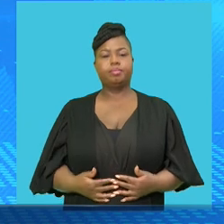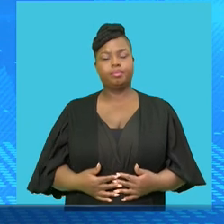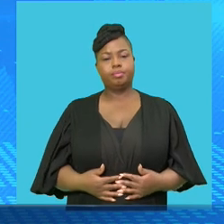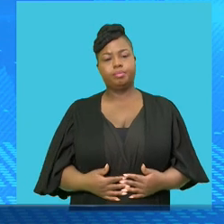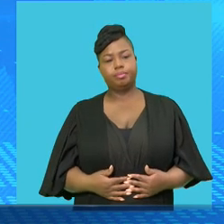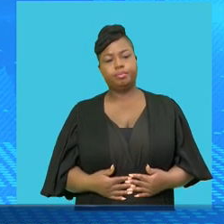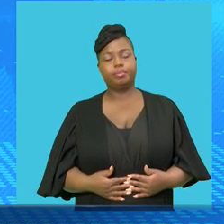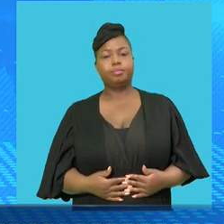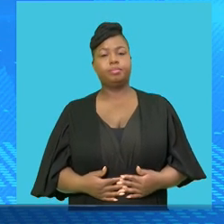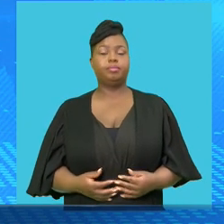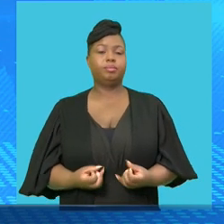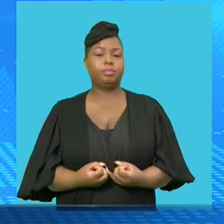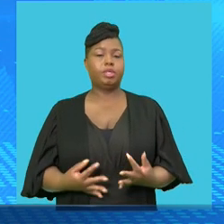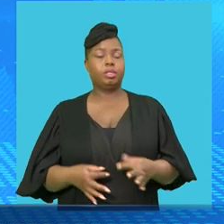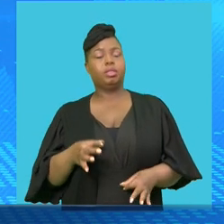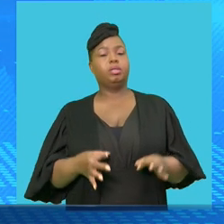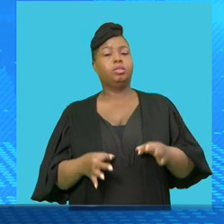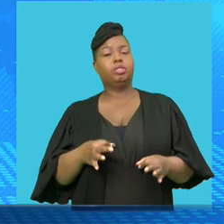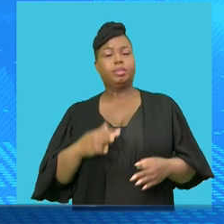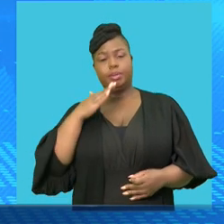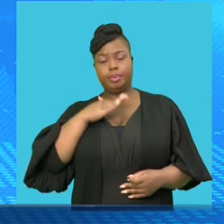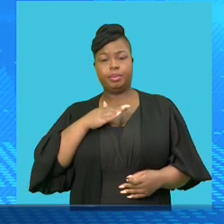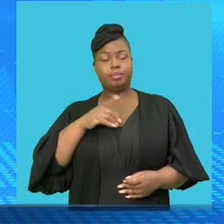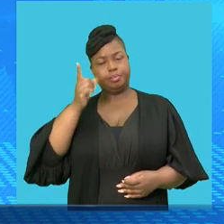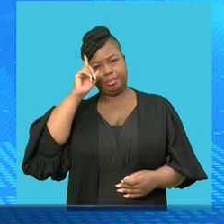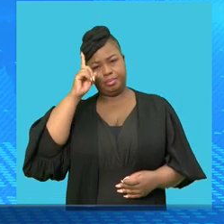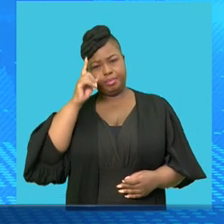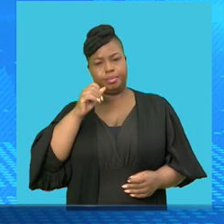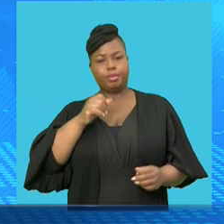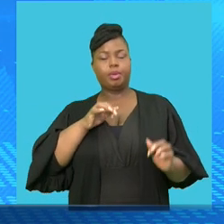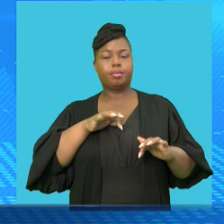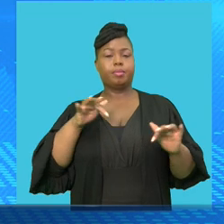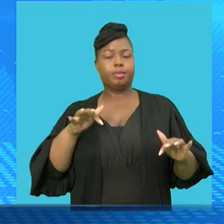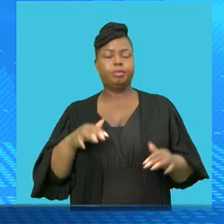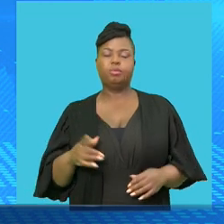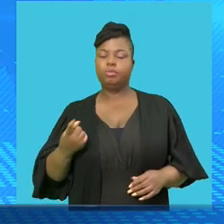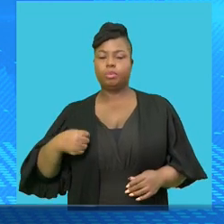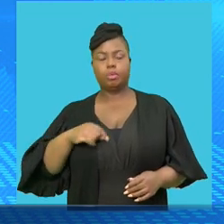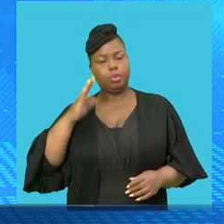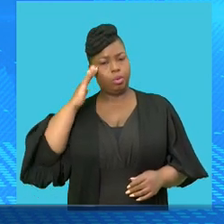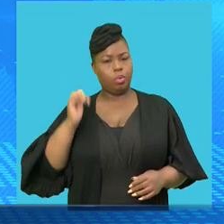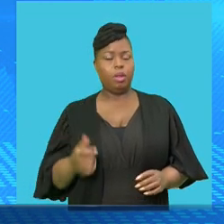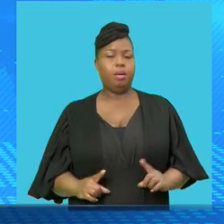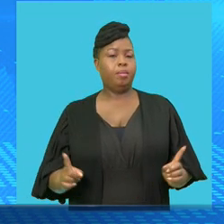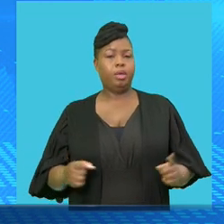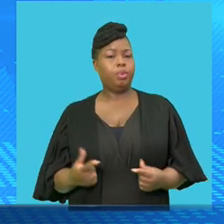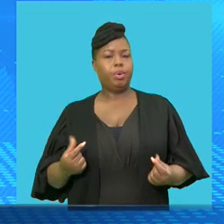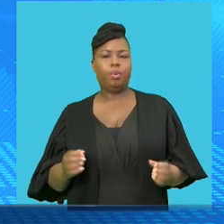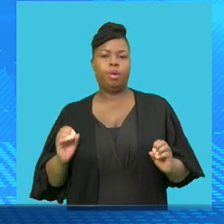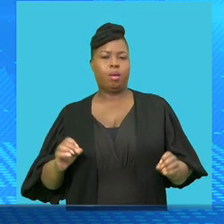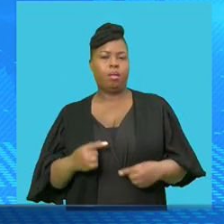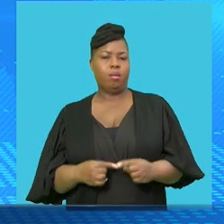The catalog of injustice enveloping black people in the farms is well known, yet little is done about it.